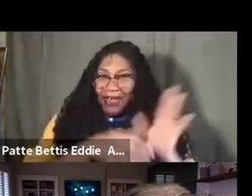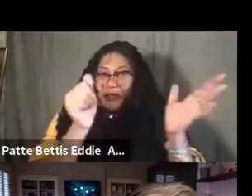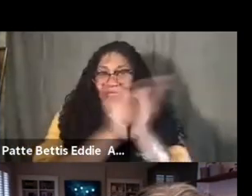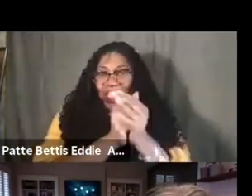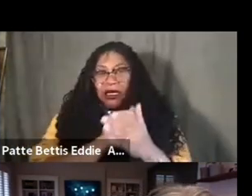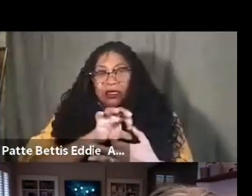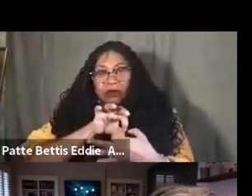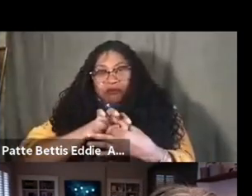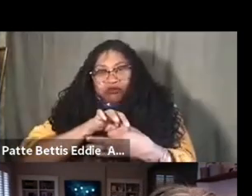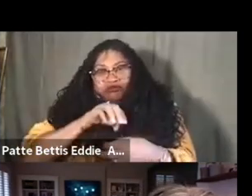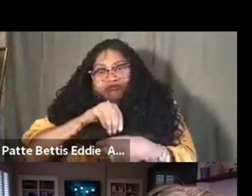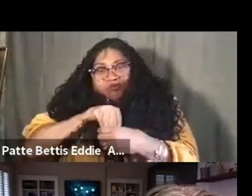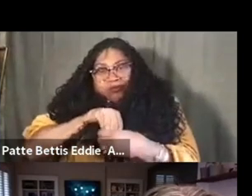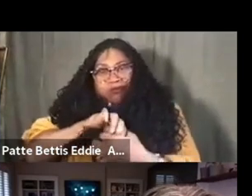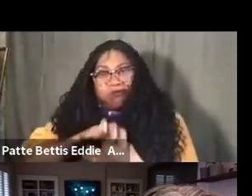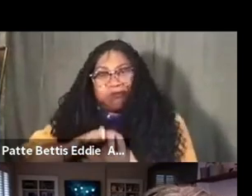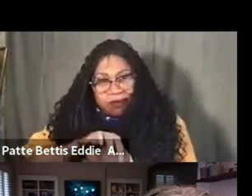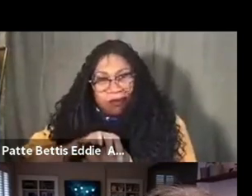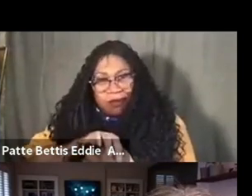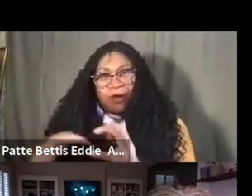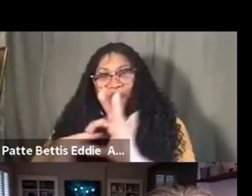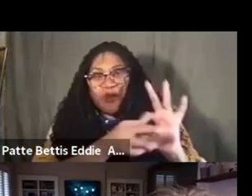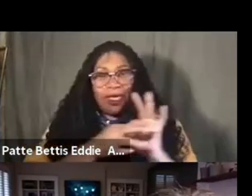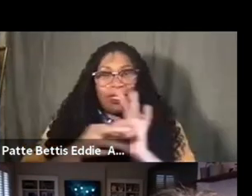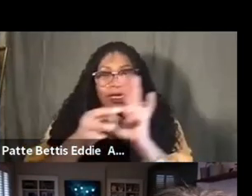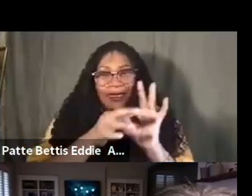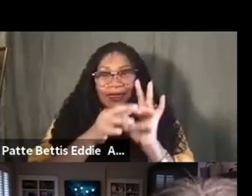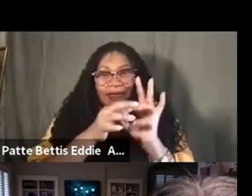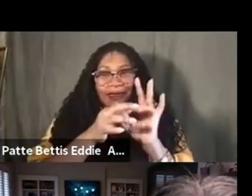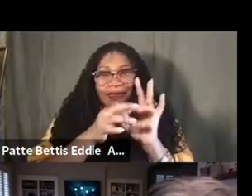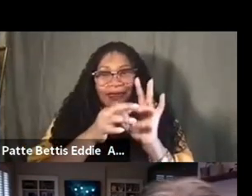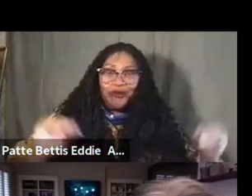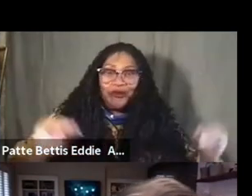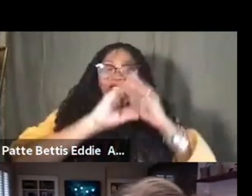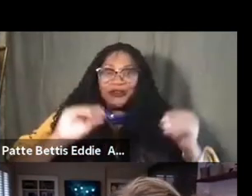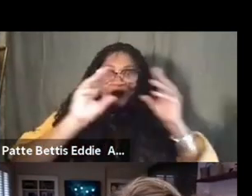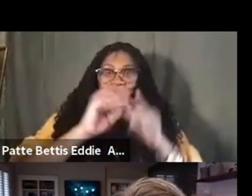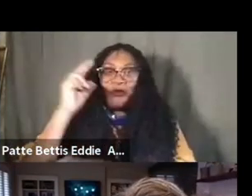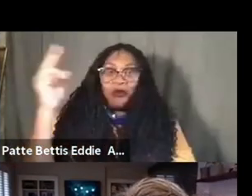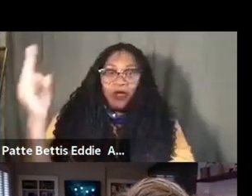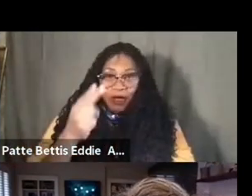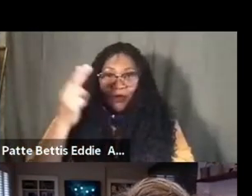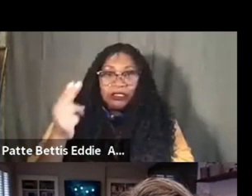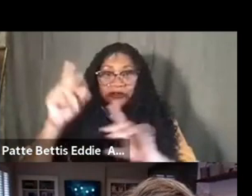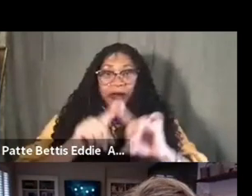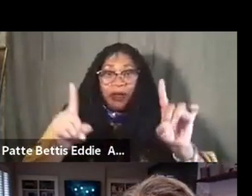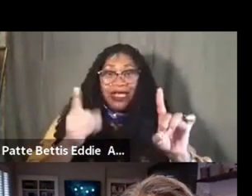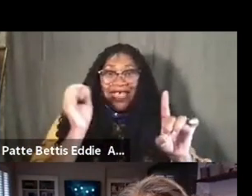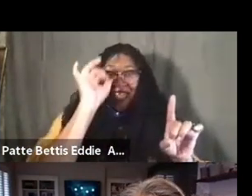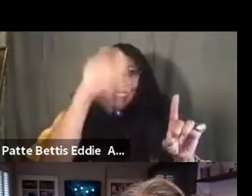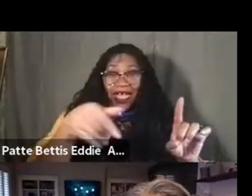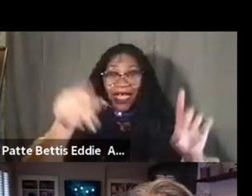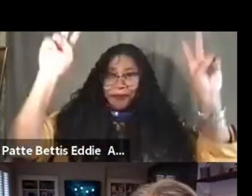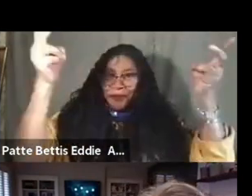relationship with the stories of endurance with those histories. Um, but in that, in that incredibly